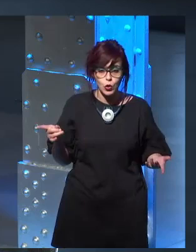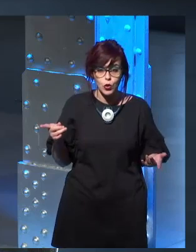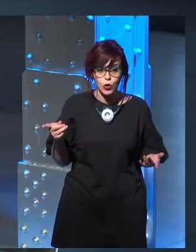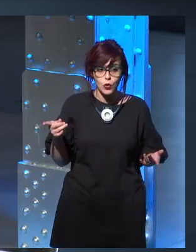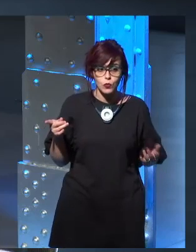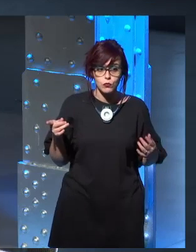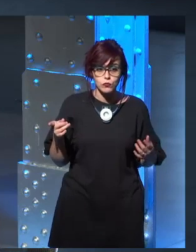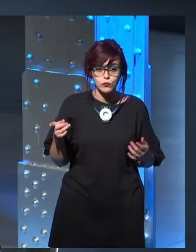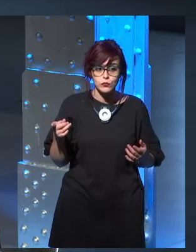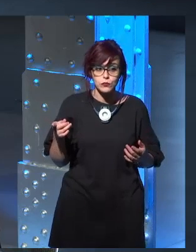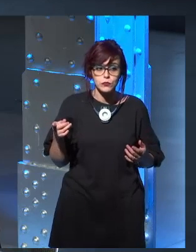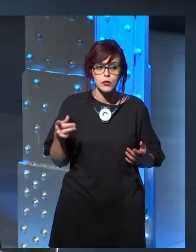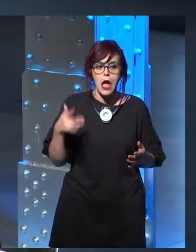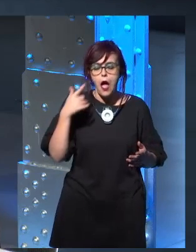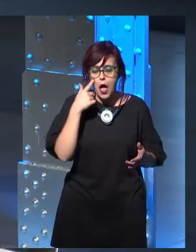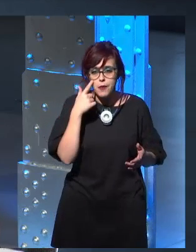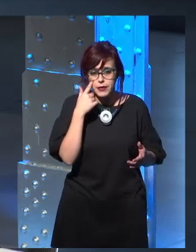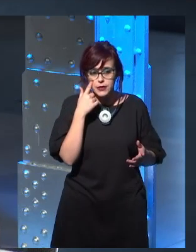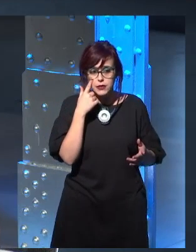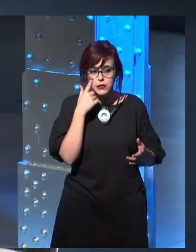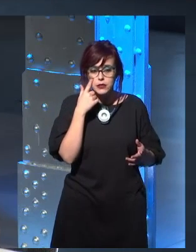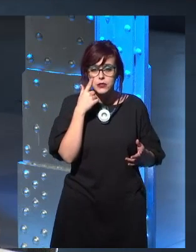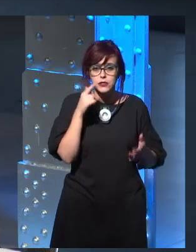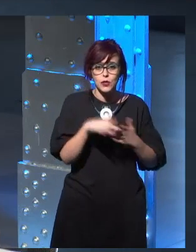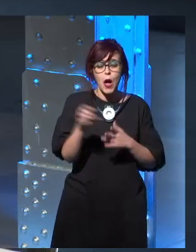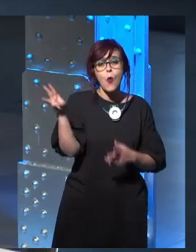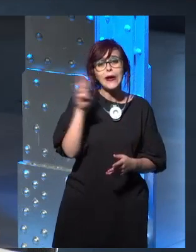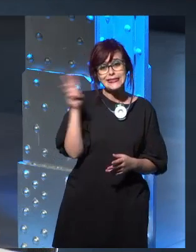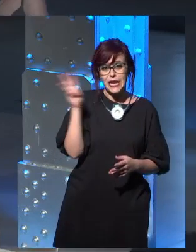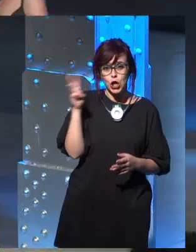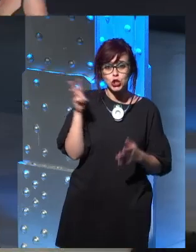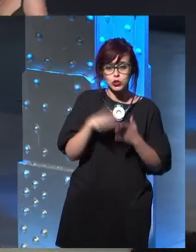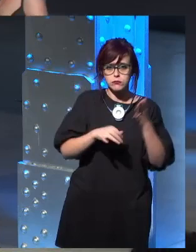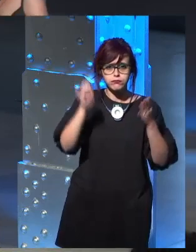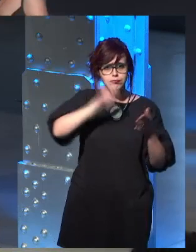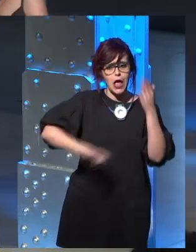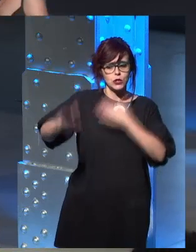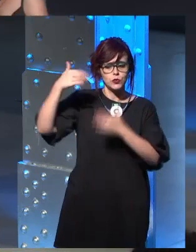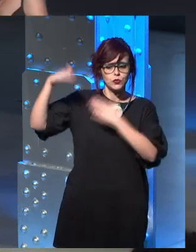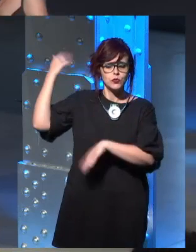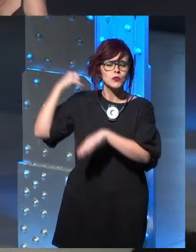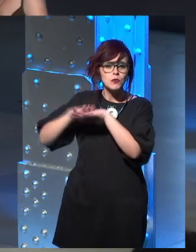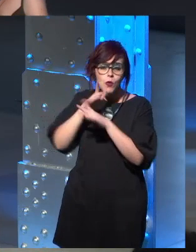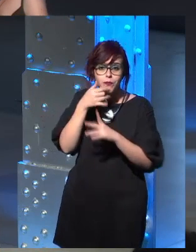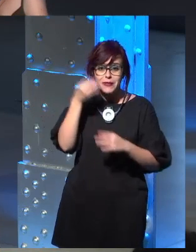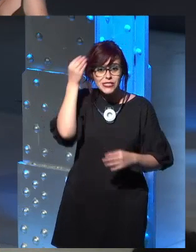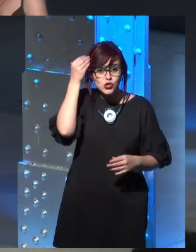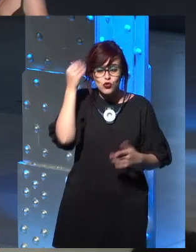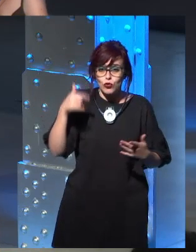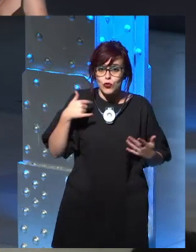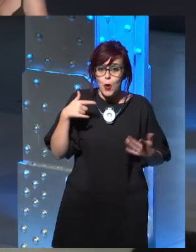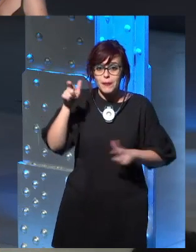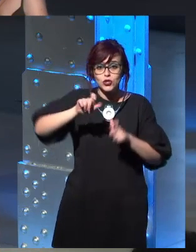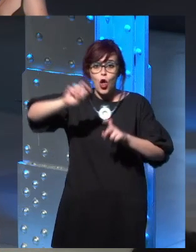and more closely than just about anybody. Sometimes I think about the possibilities of the next book and I get kind of this fusion